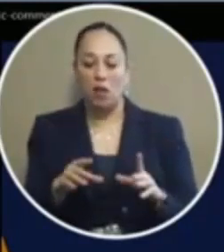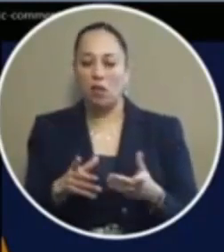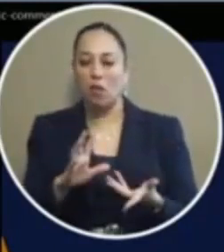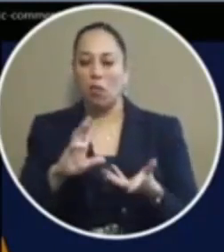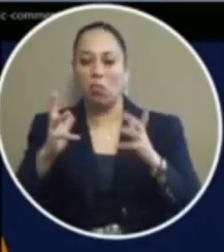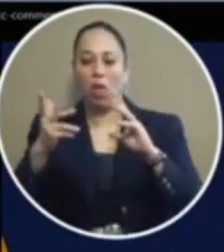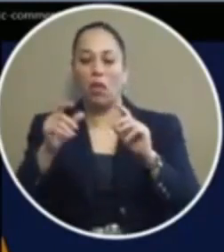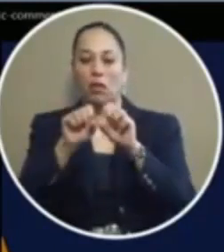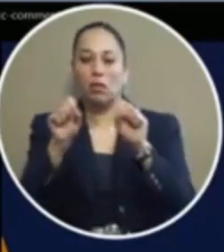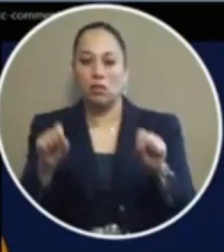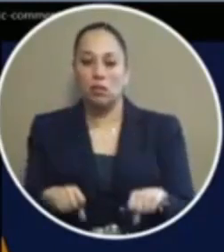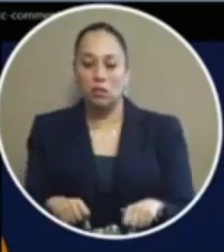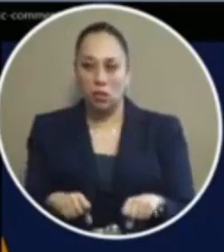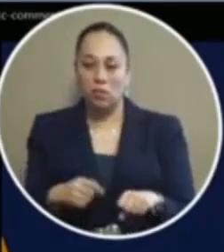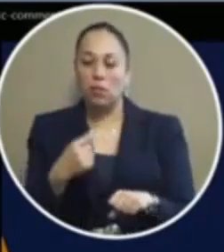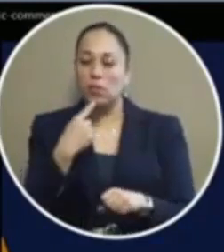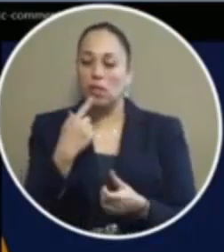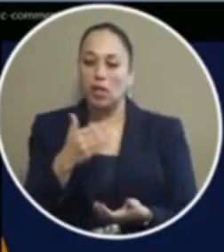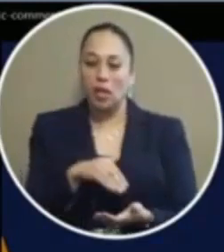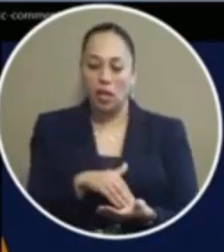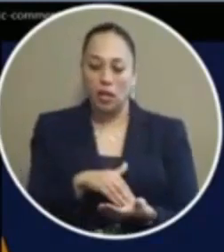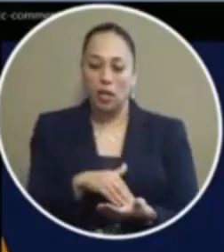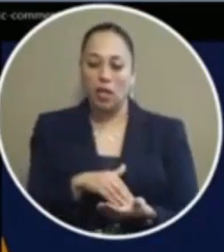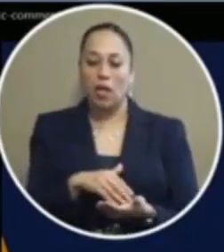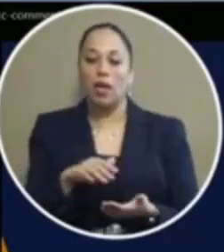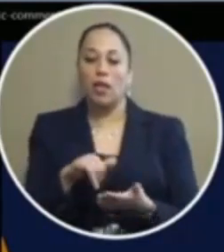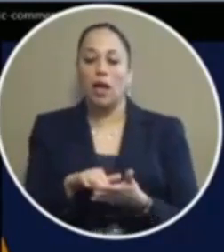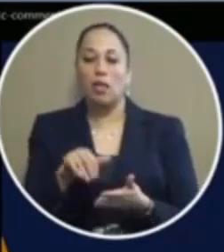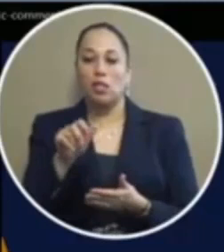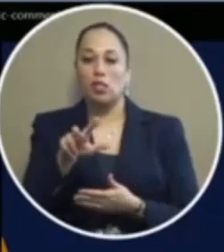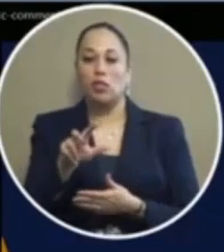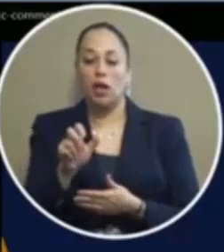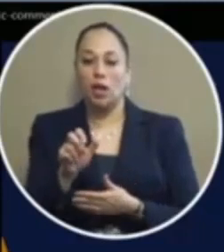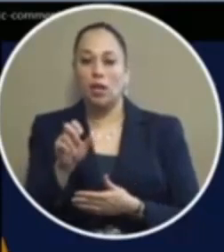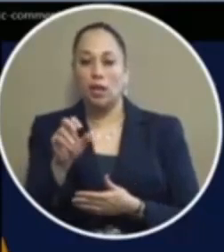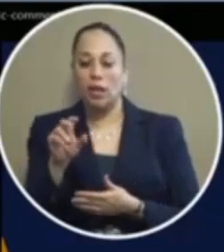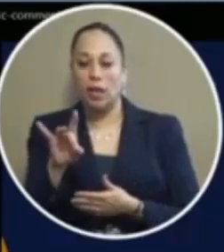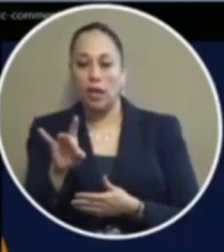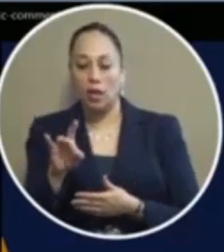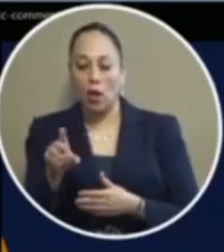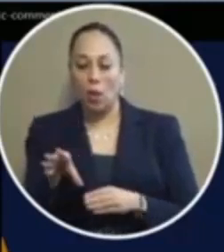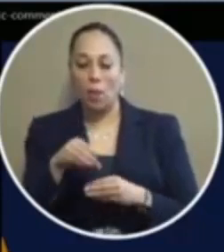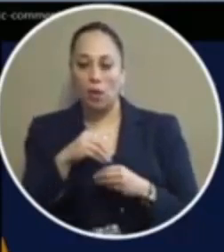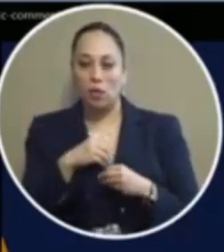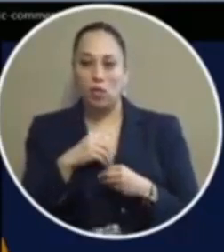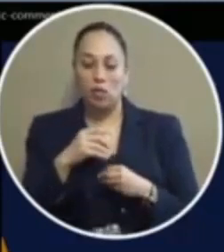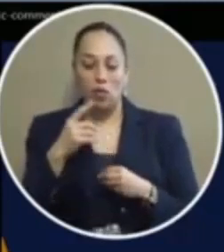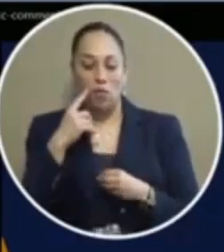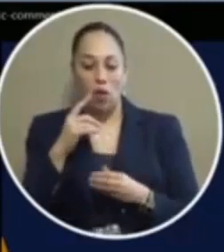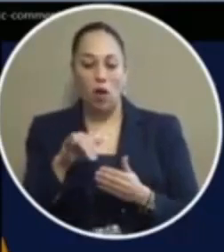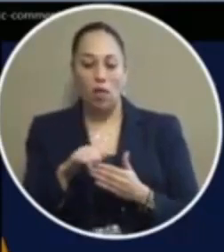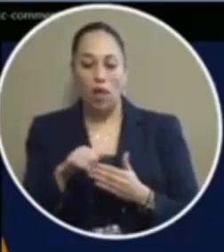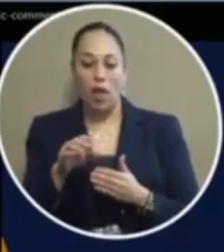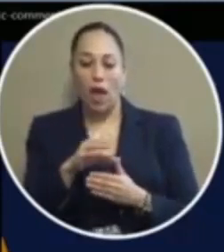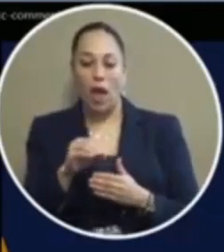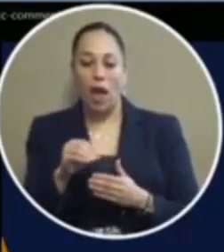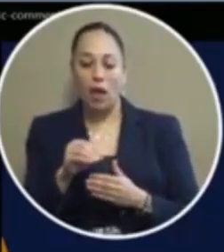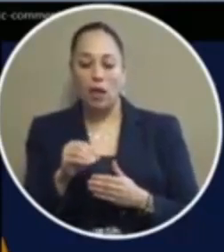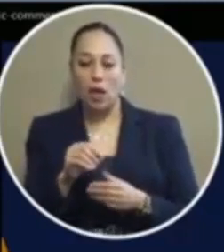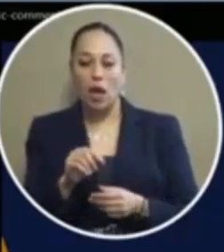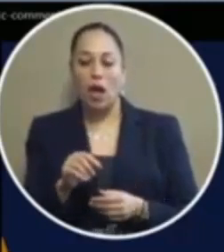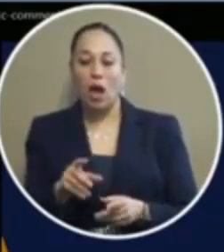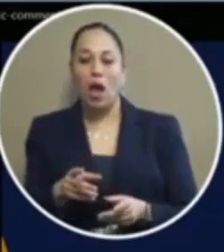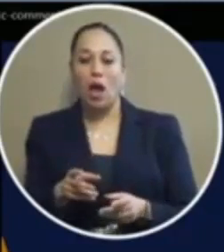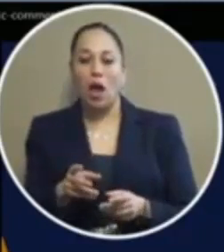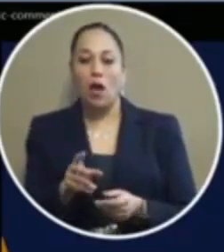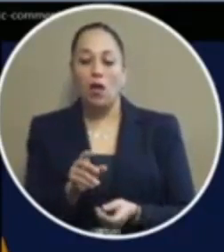let me state that again there has been 308 arrests made for possession under two ounces and seven arrests made for